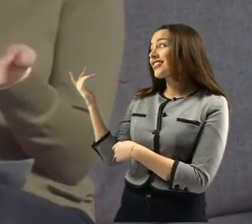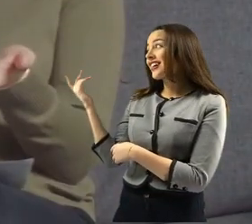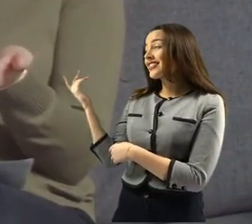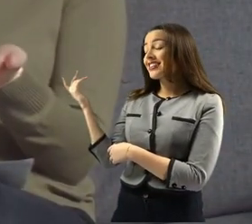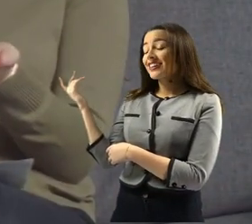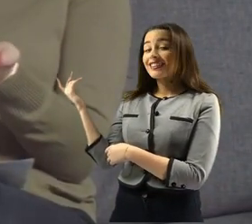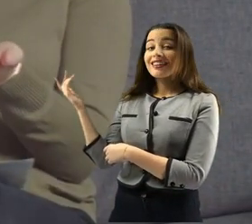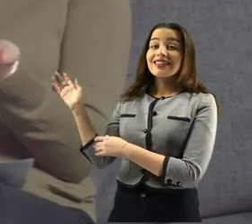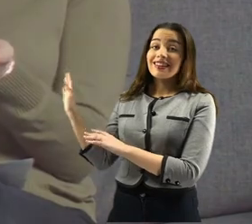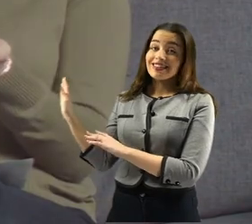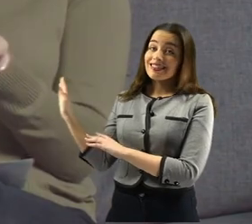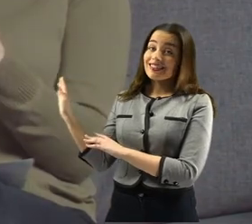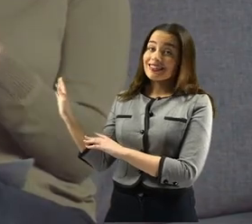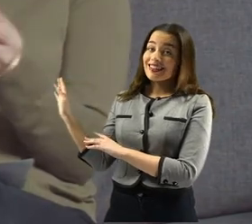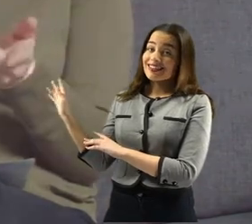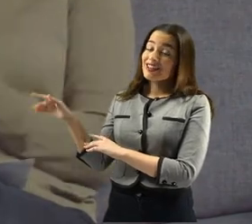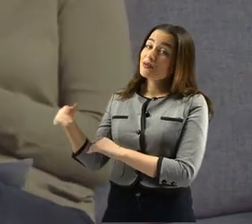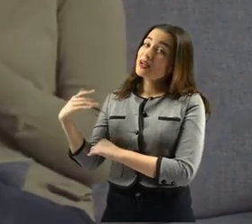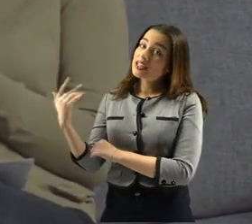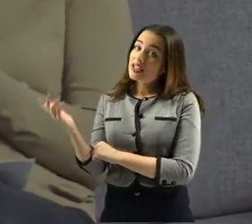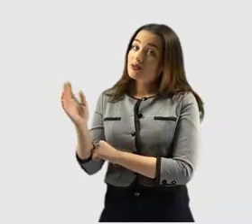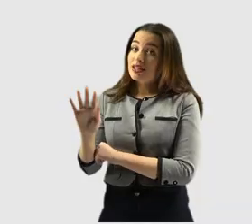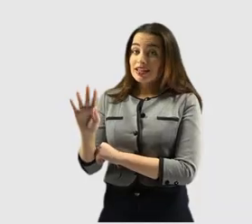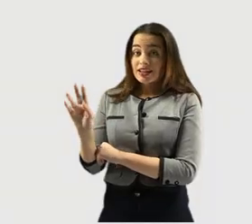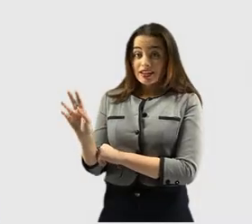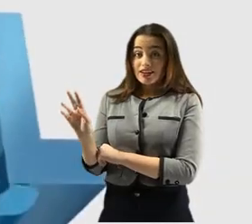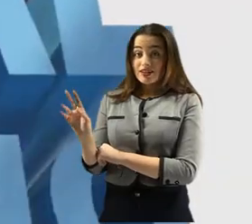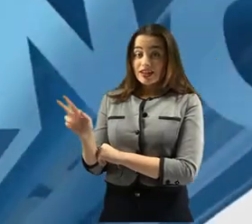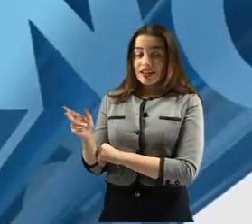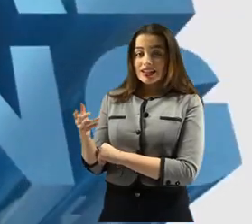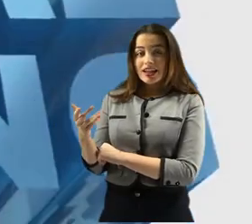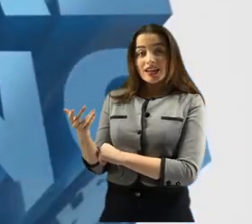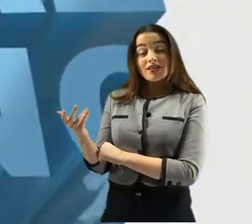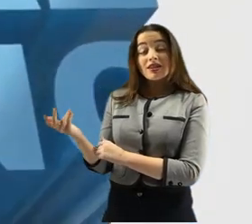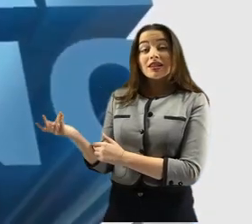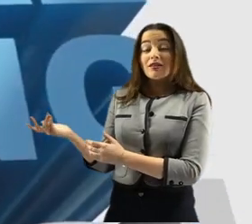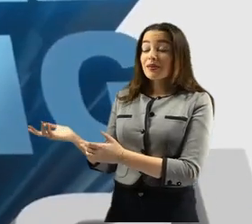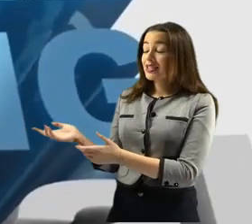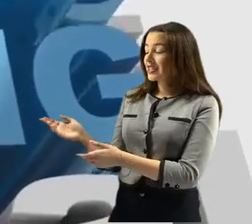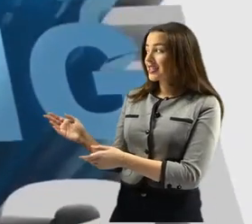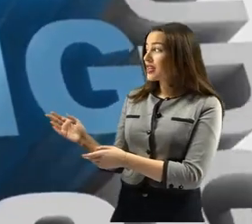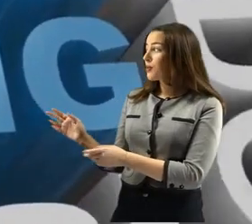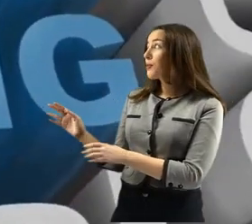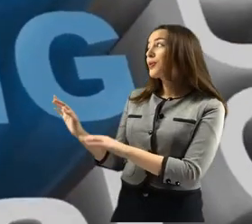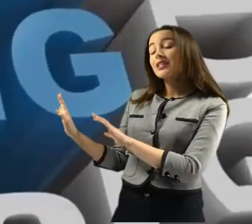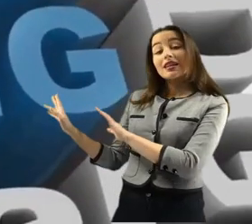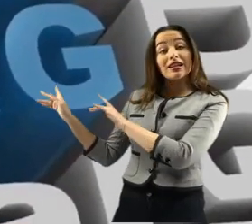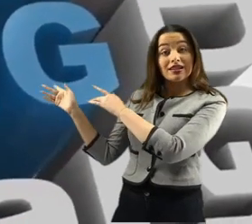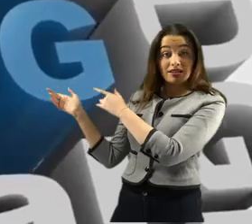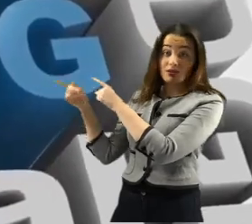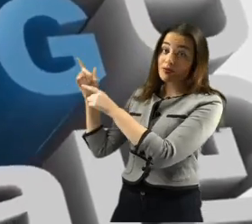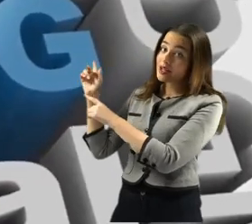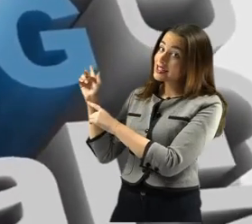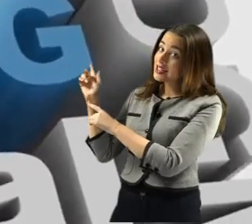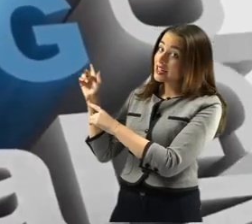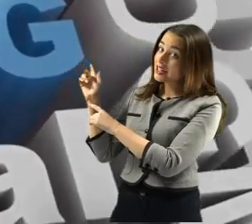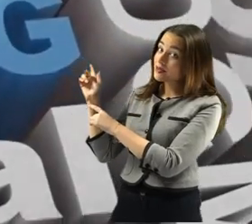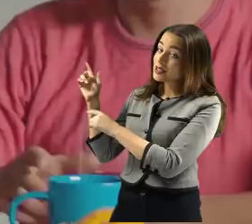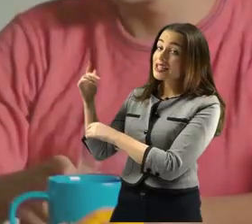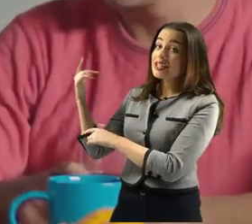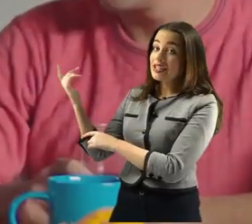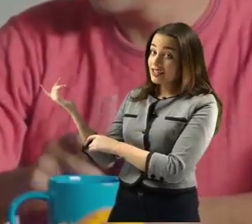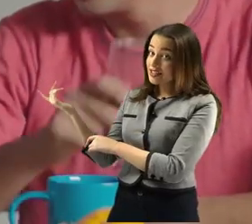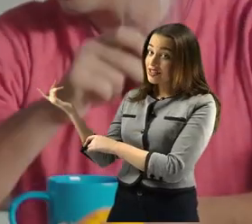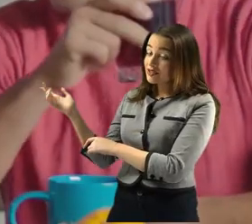individuals we discovered have heightened abilities in these areas. Their minds are adept at creating detailed mental maps and making spatial